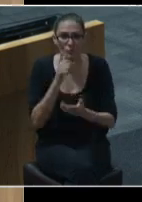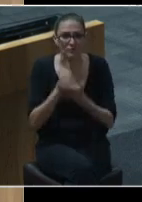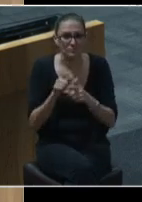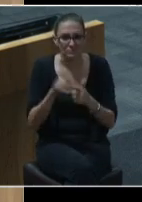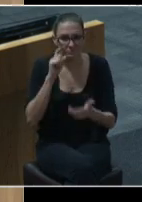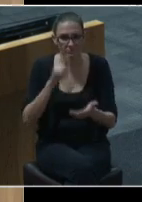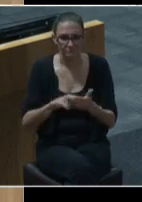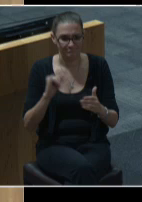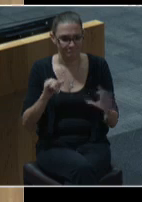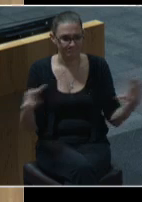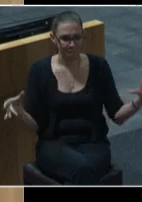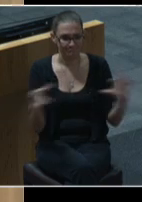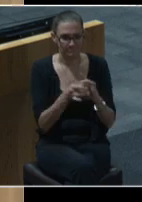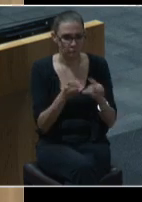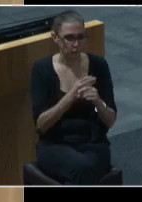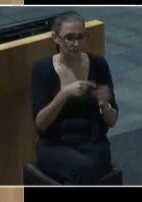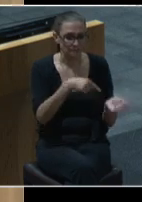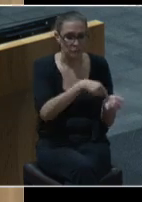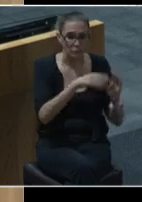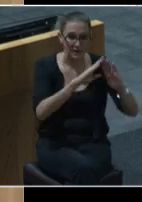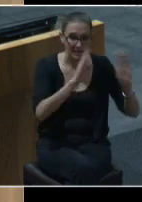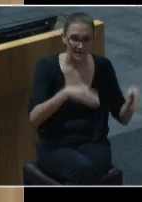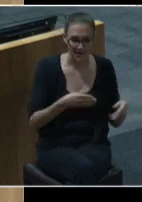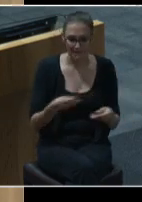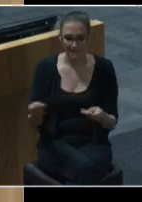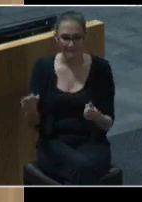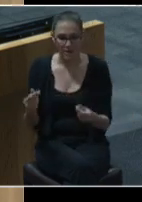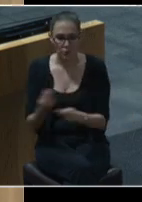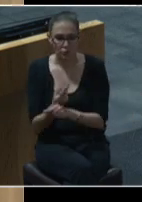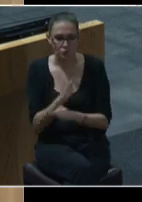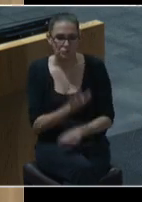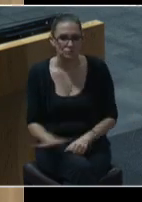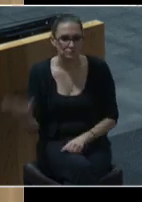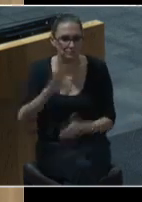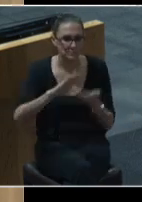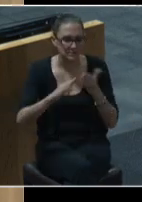connection between affordable housing and land use across the city.